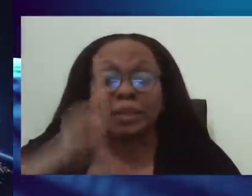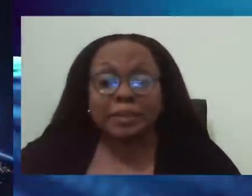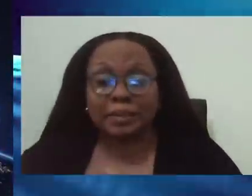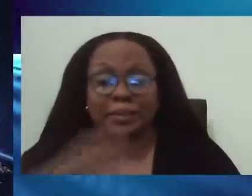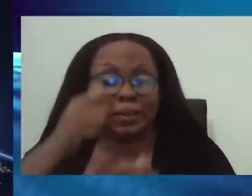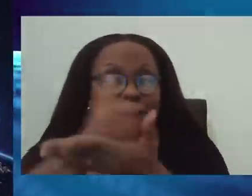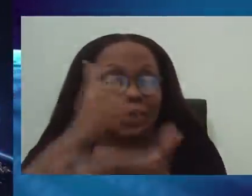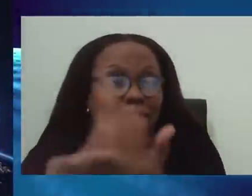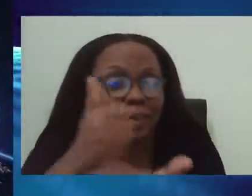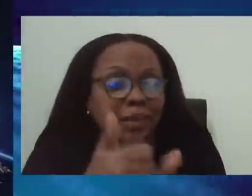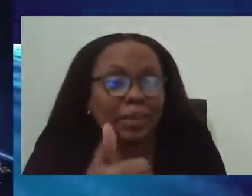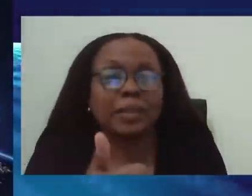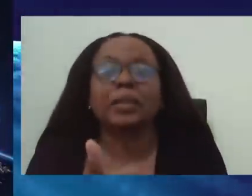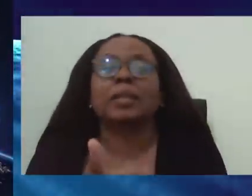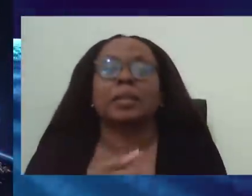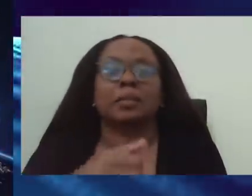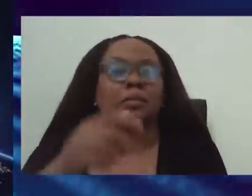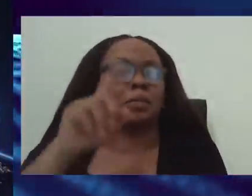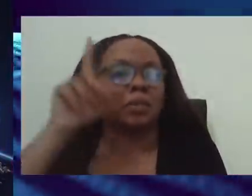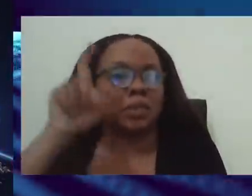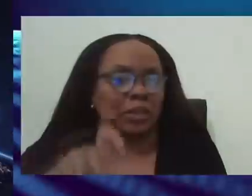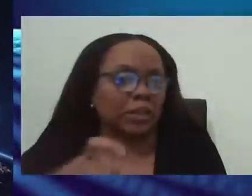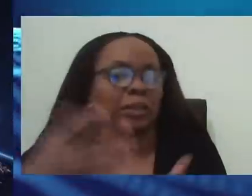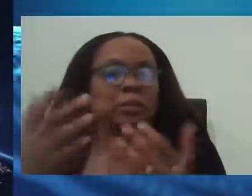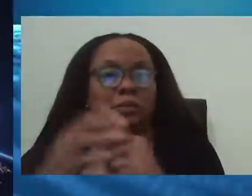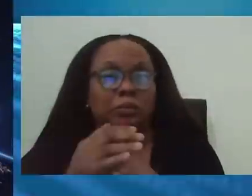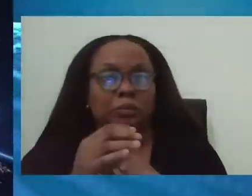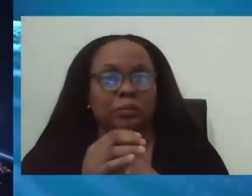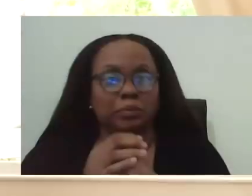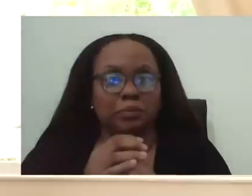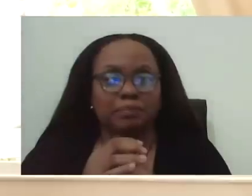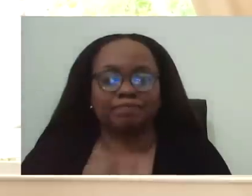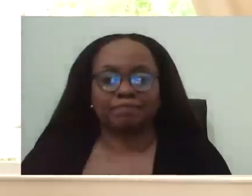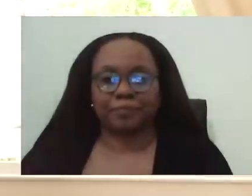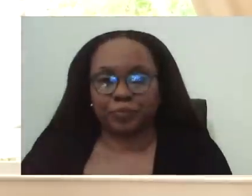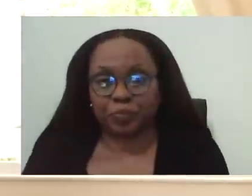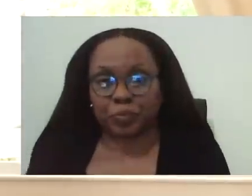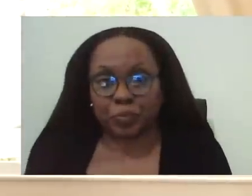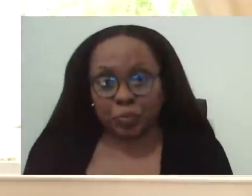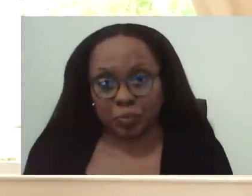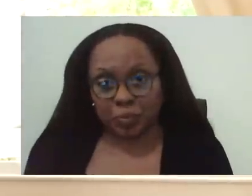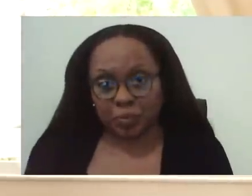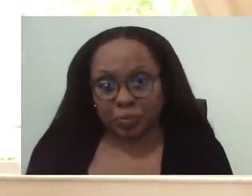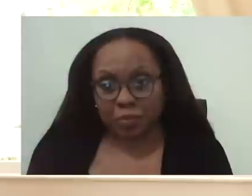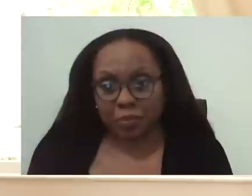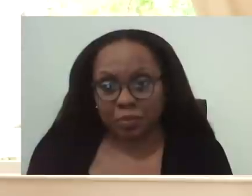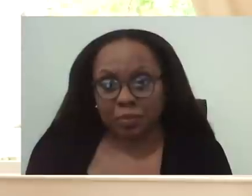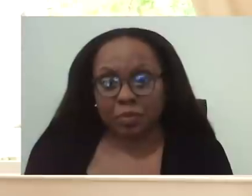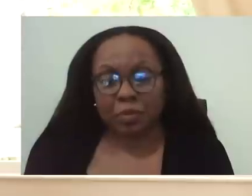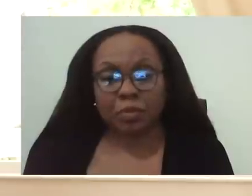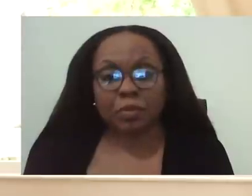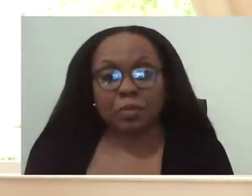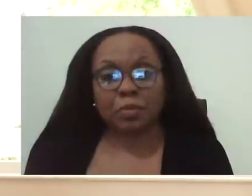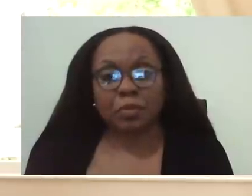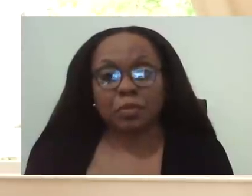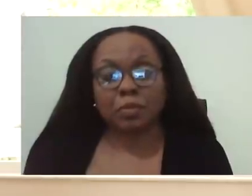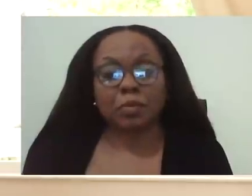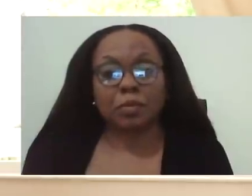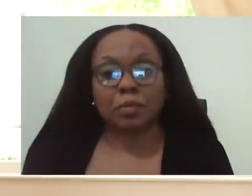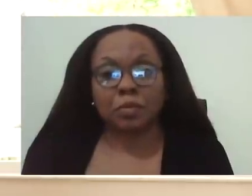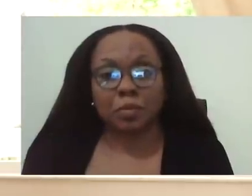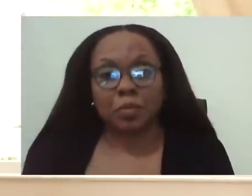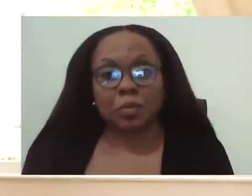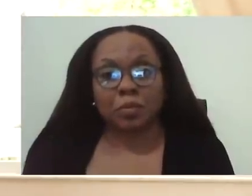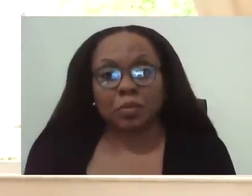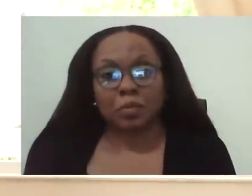that they require as quickly as possible. Another frequent question. I have a relative coming in from abroad, and I